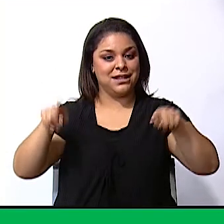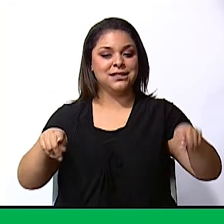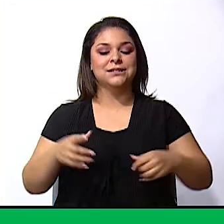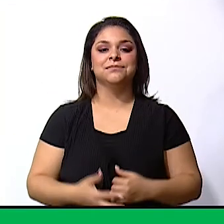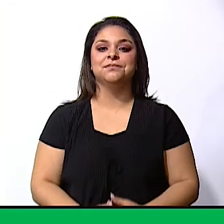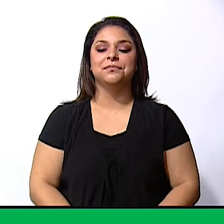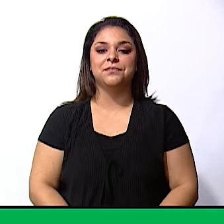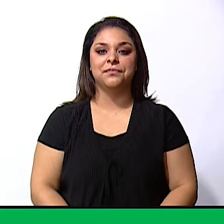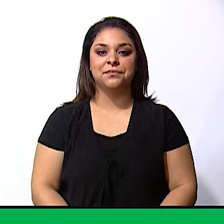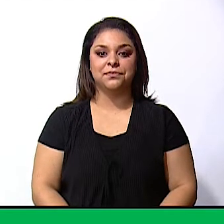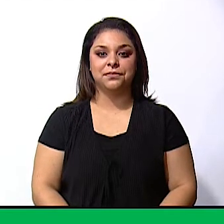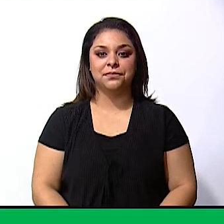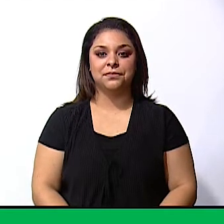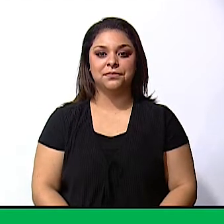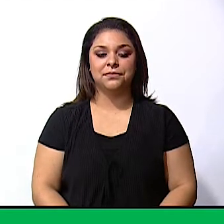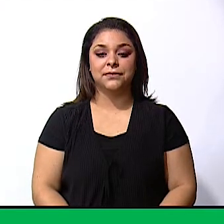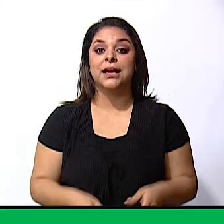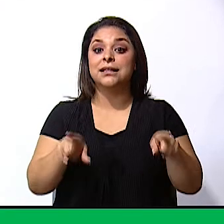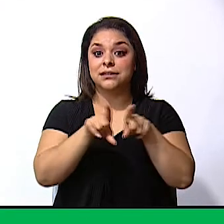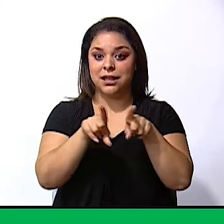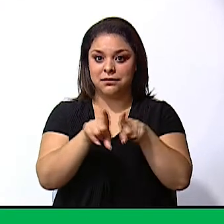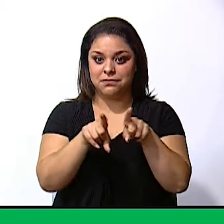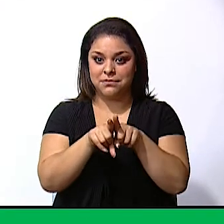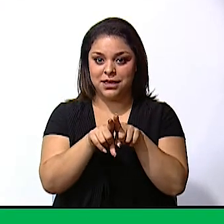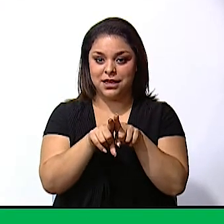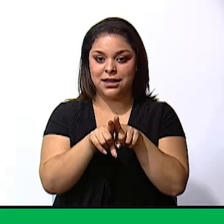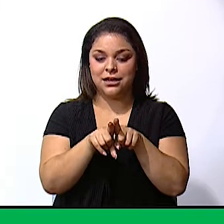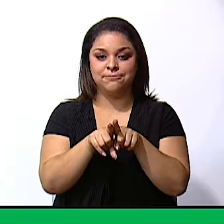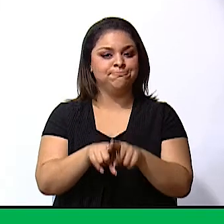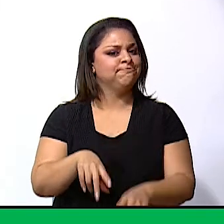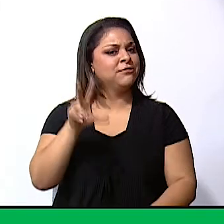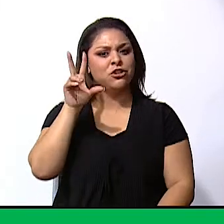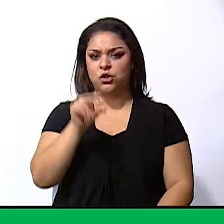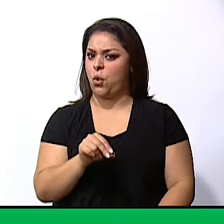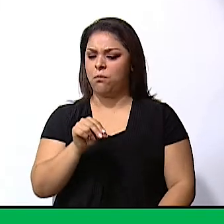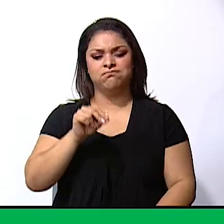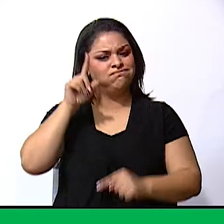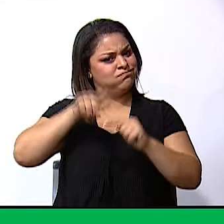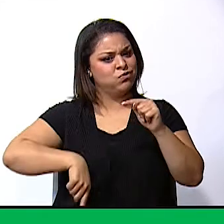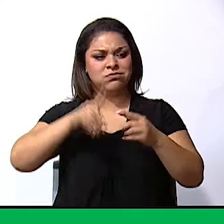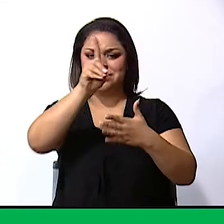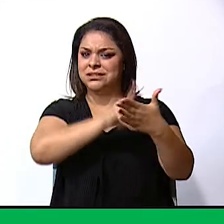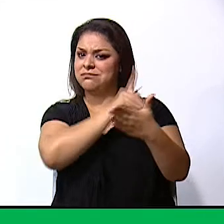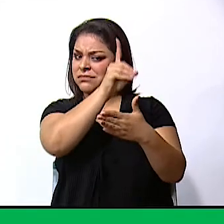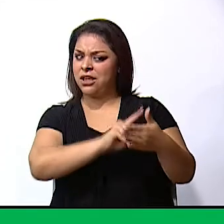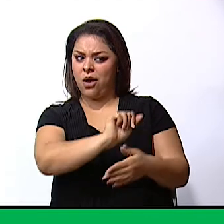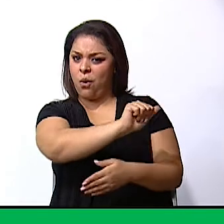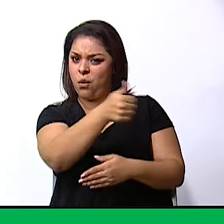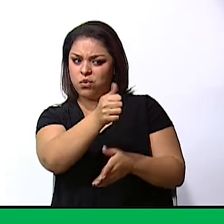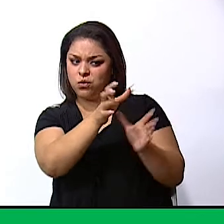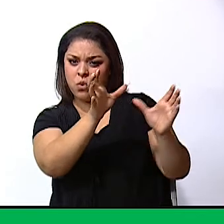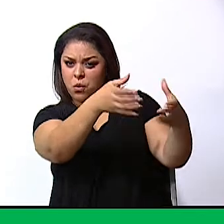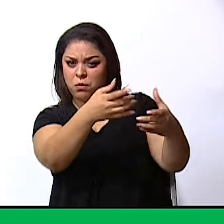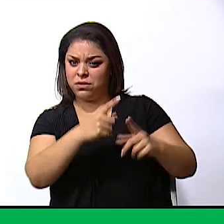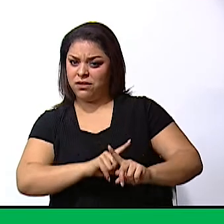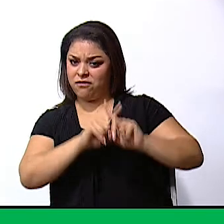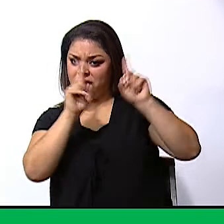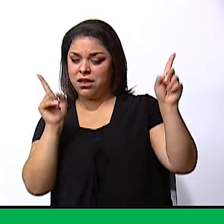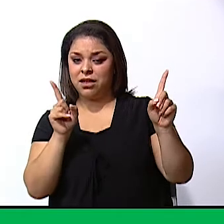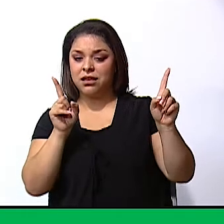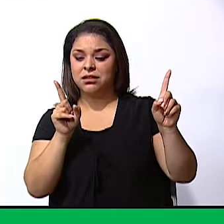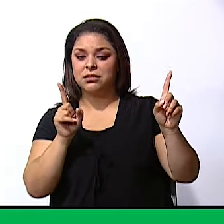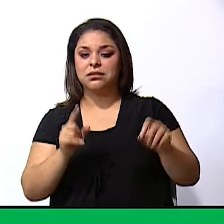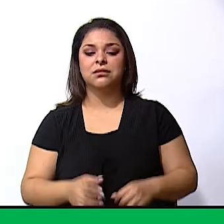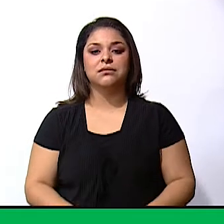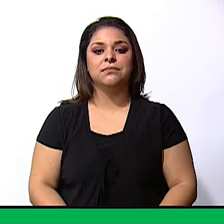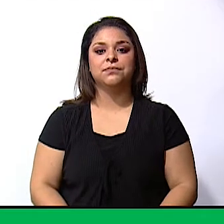please also we do not discriminate others with a different group in addition